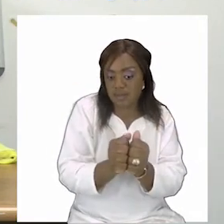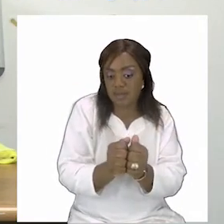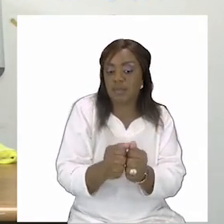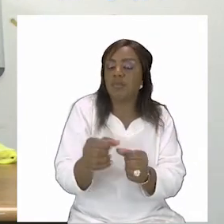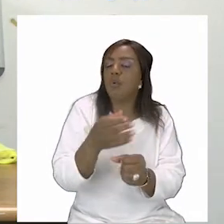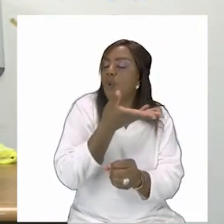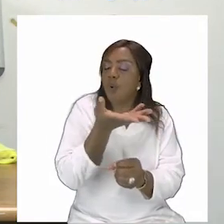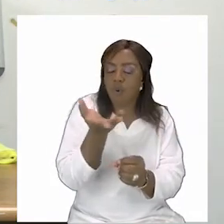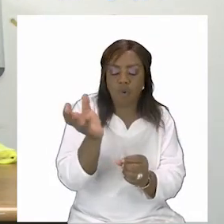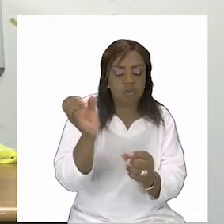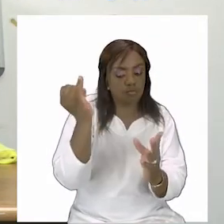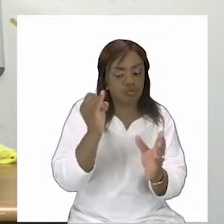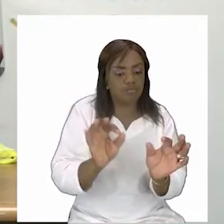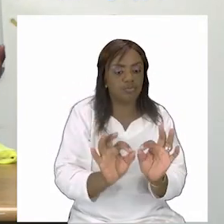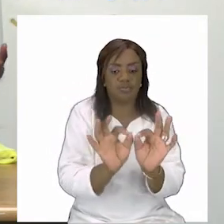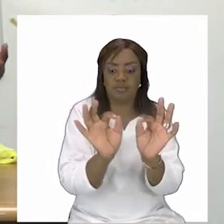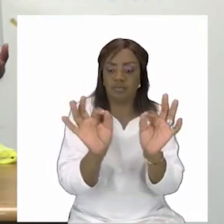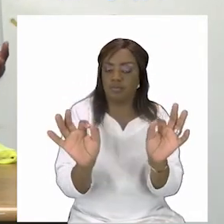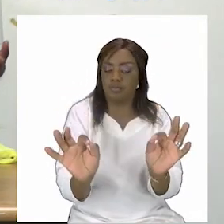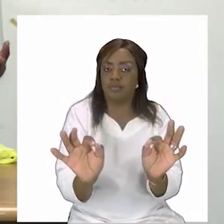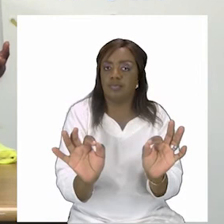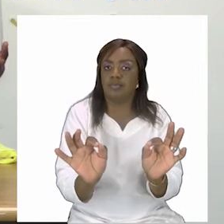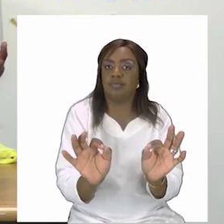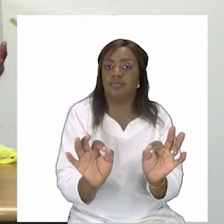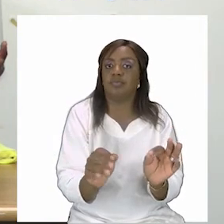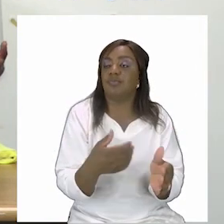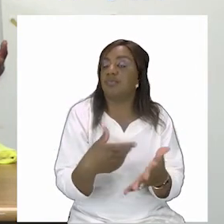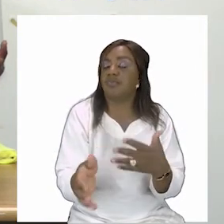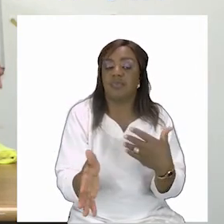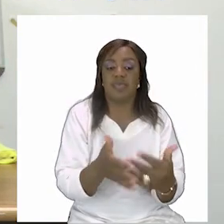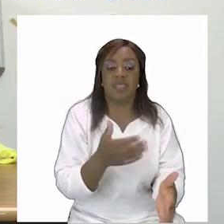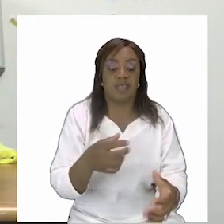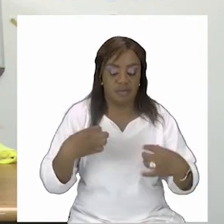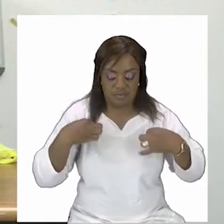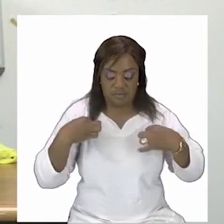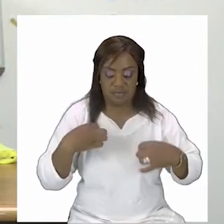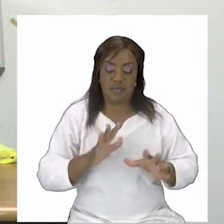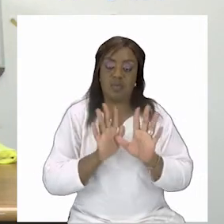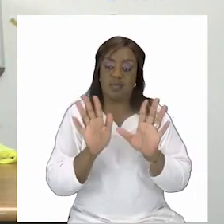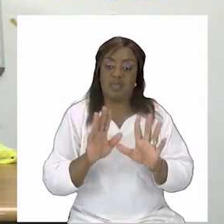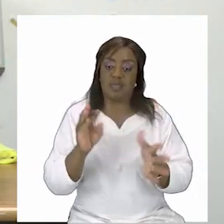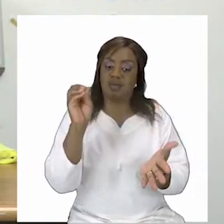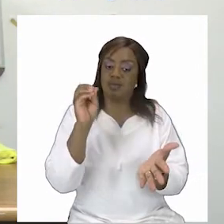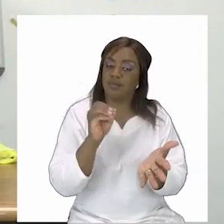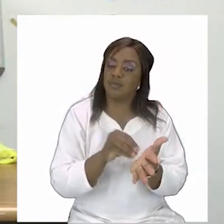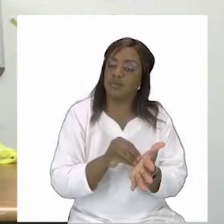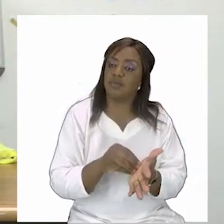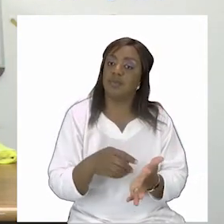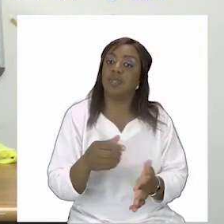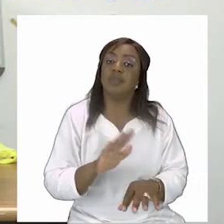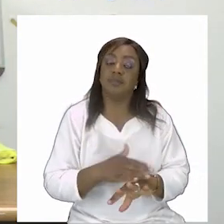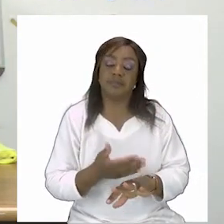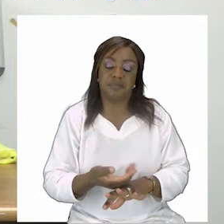them nicely you can even draw them with whatever they like to wear for example i like